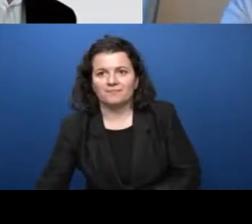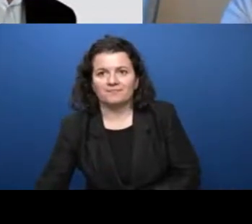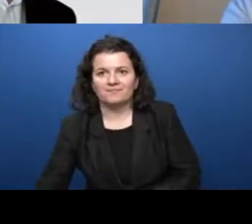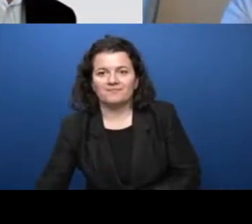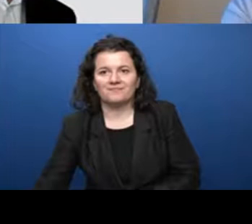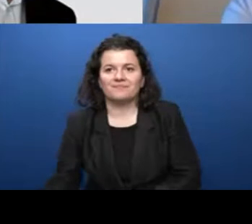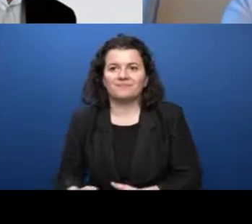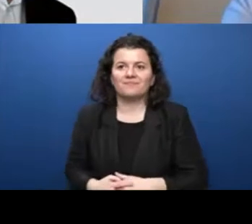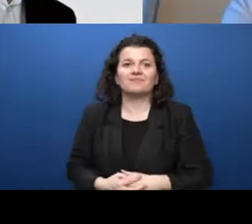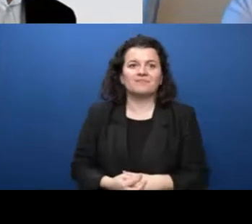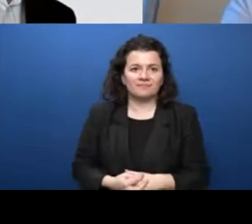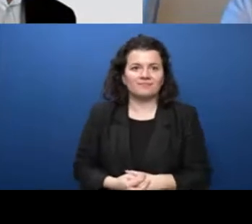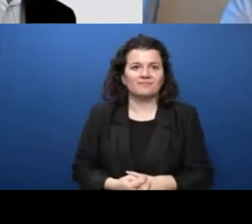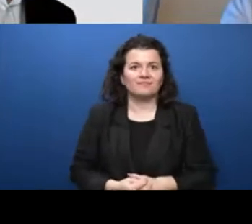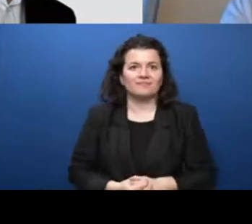Hello,